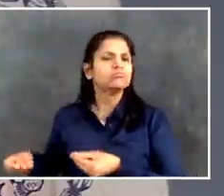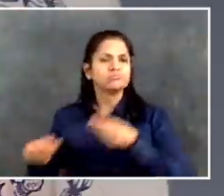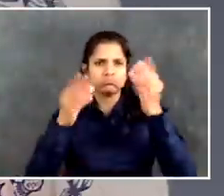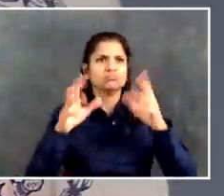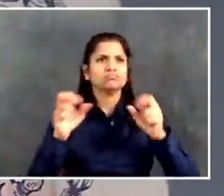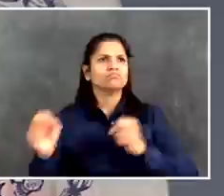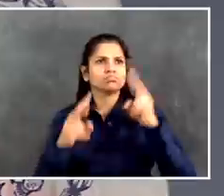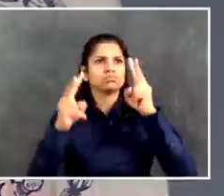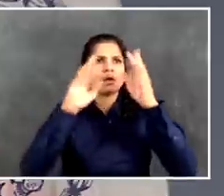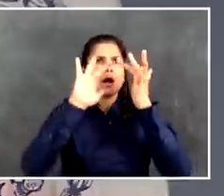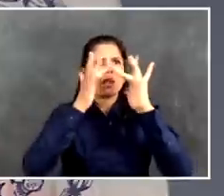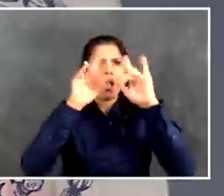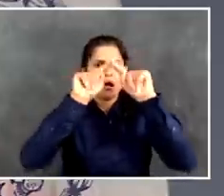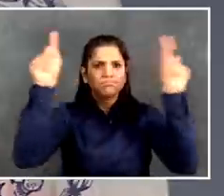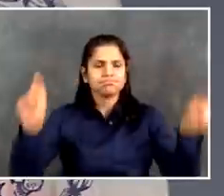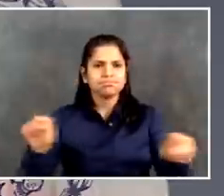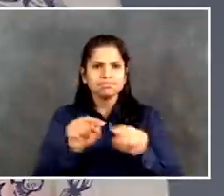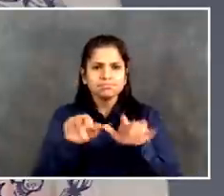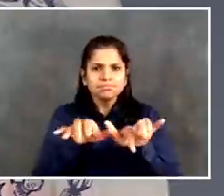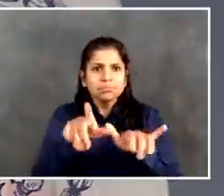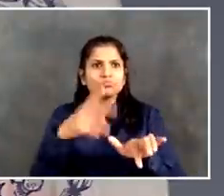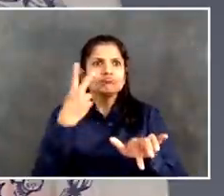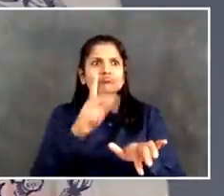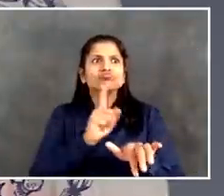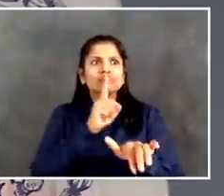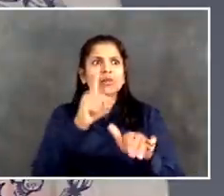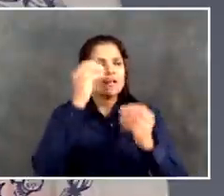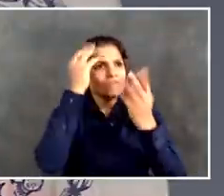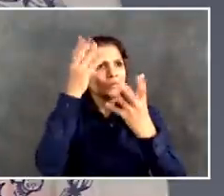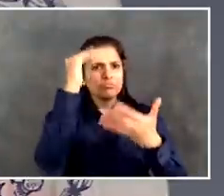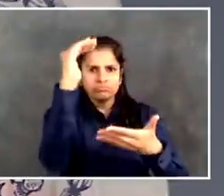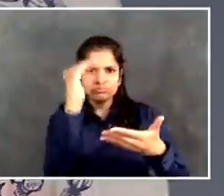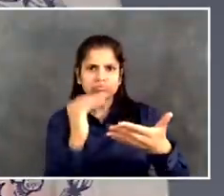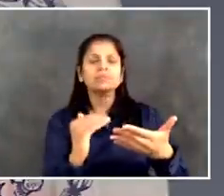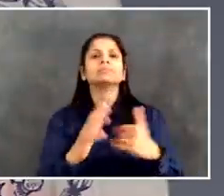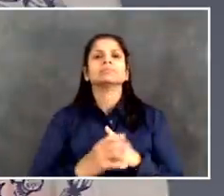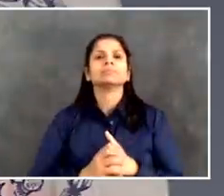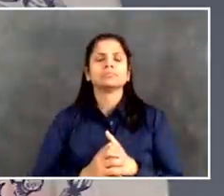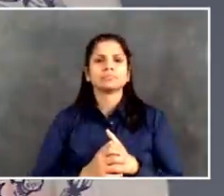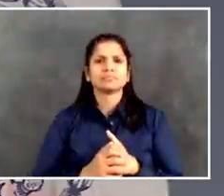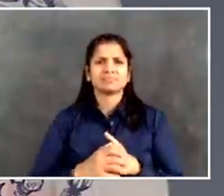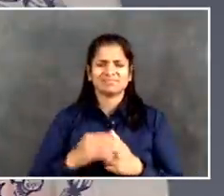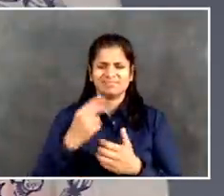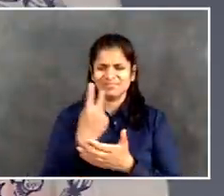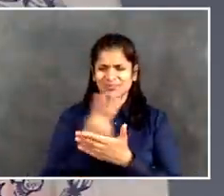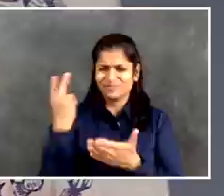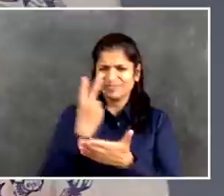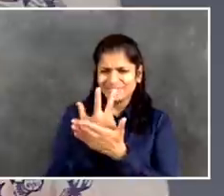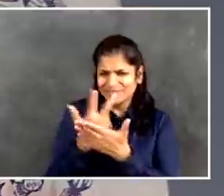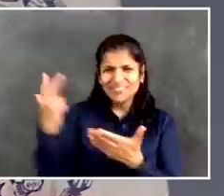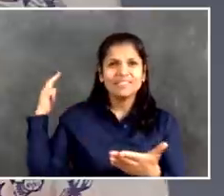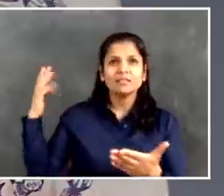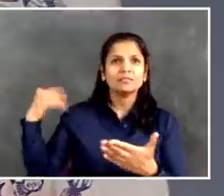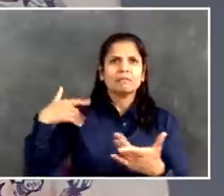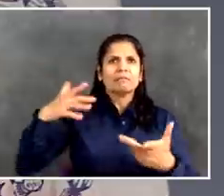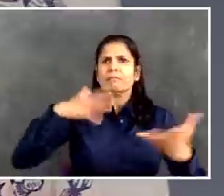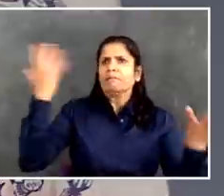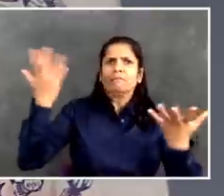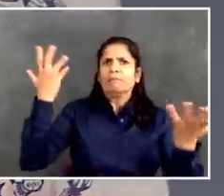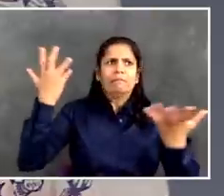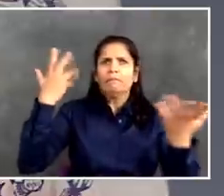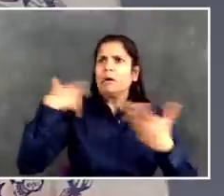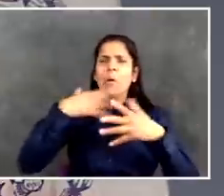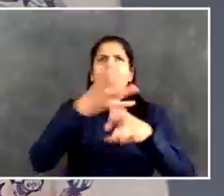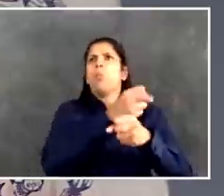the throes of a deepening crisis and putting out data was much less important to us than securing our